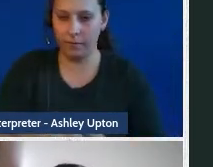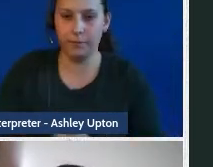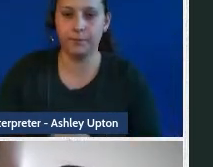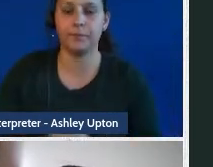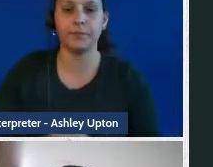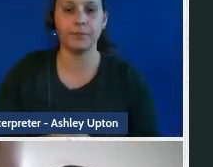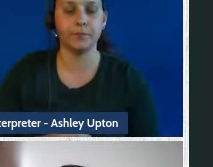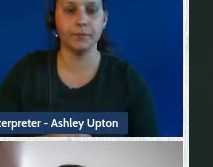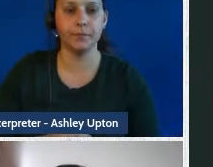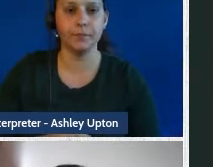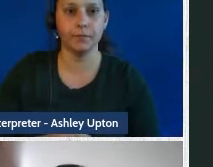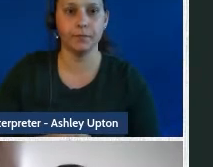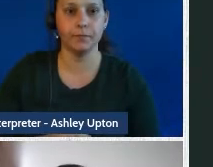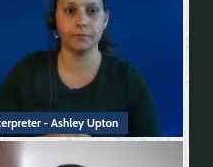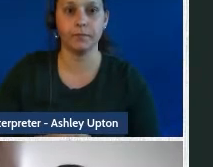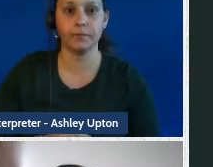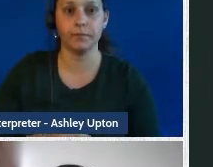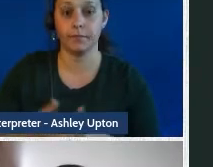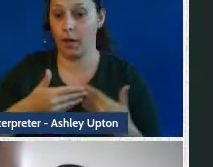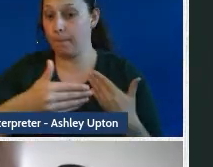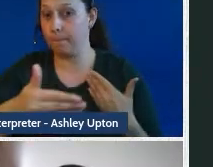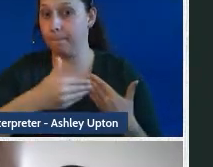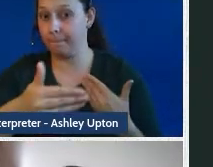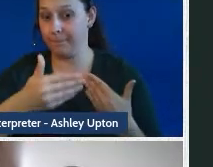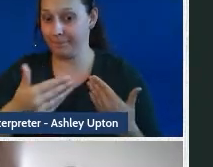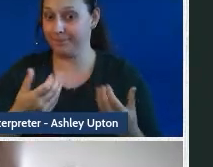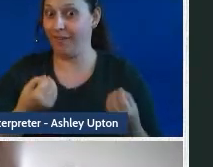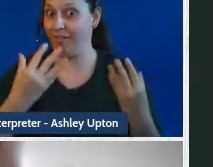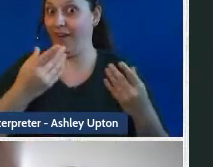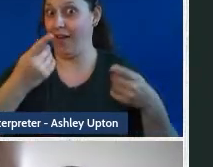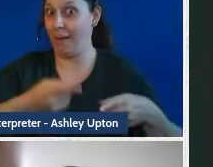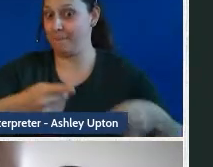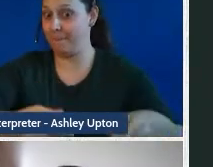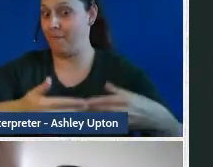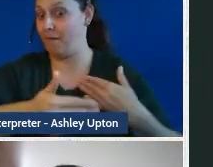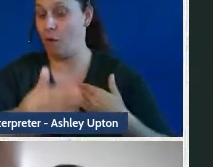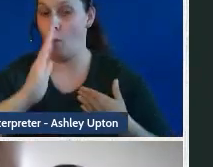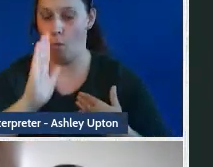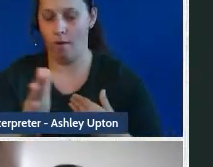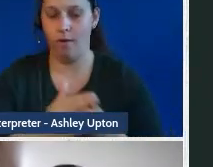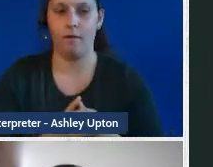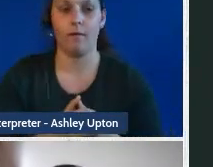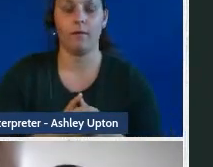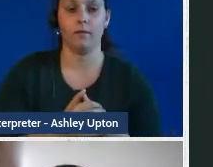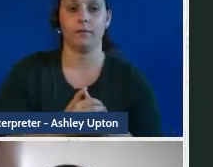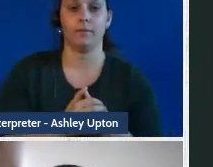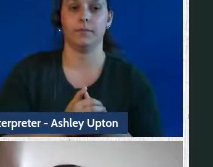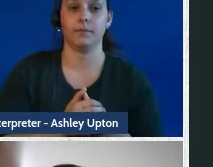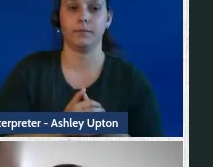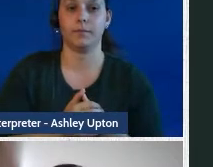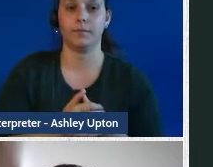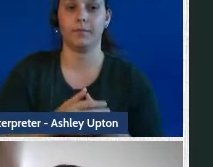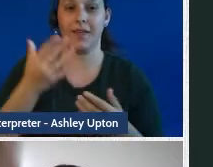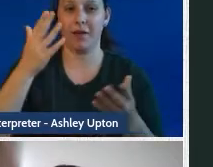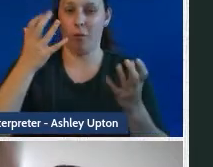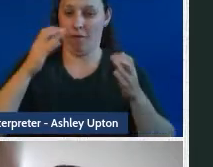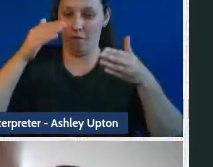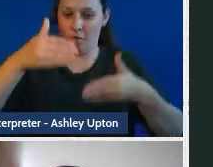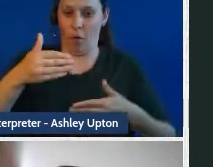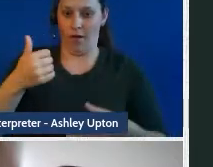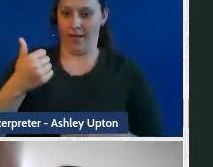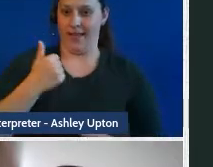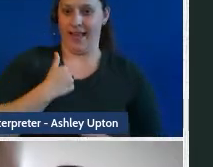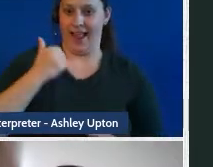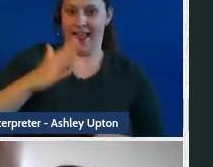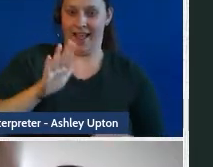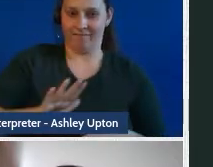And as for upcoming tasks, we have a lot coming up. So first, we want to expand into the Canadian market. So right now we're